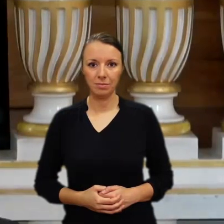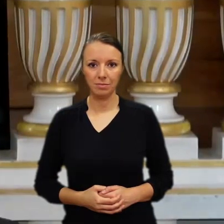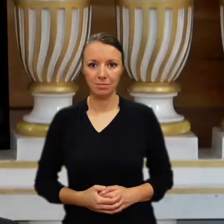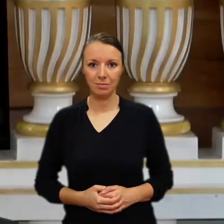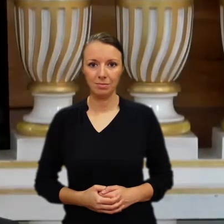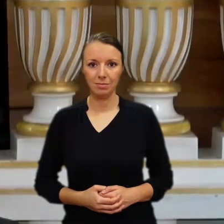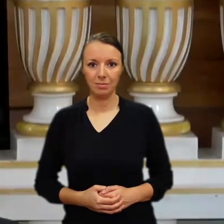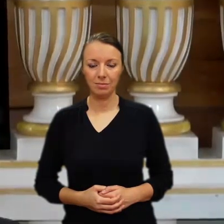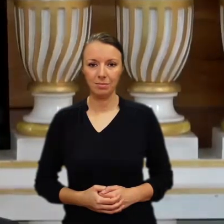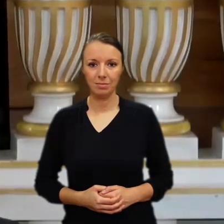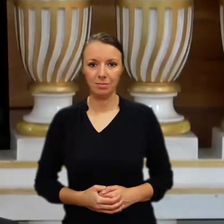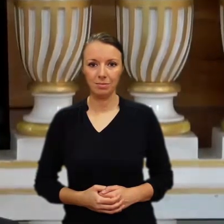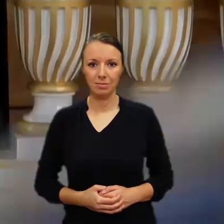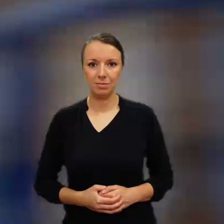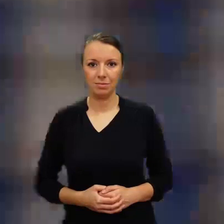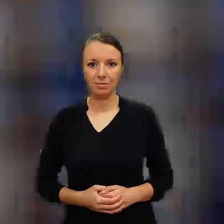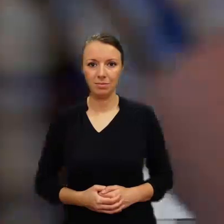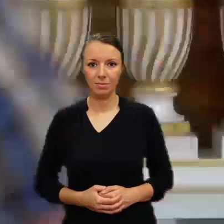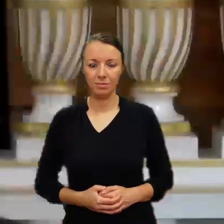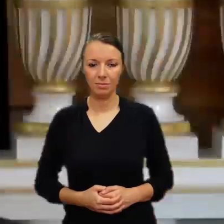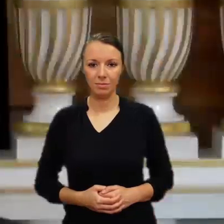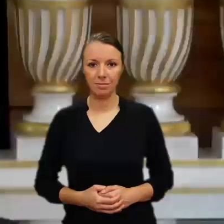Is it? Sorry.